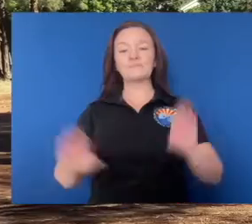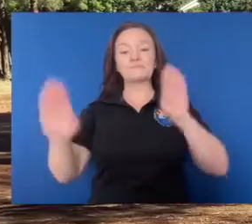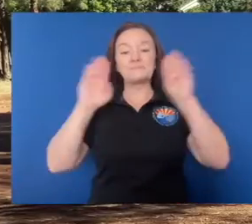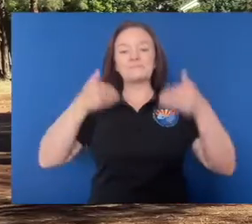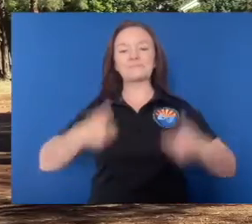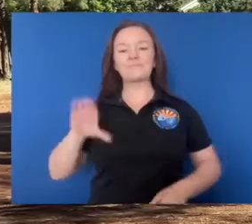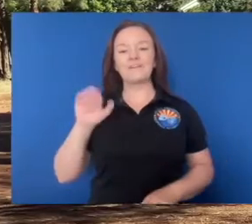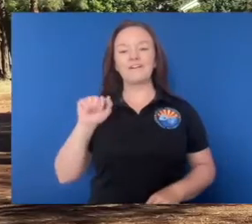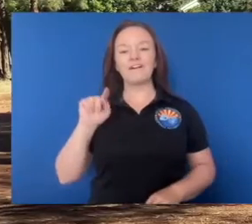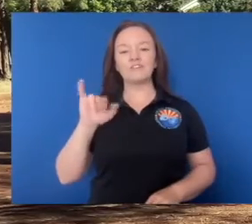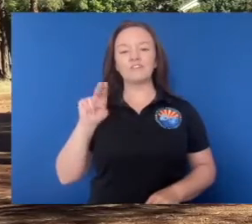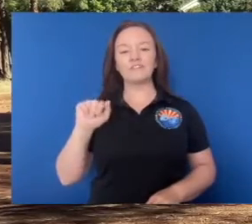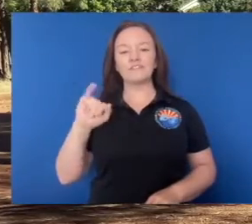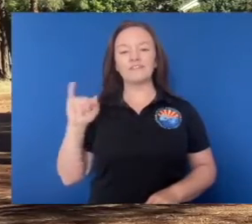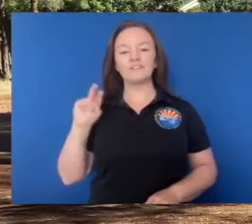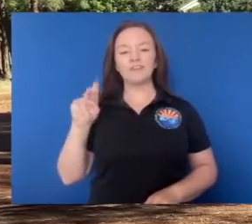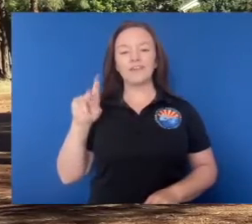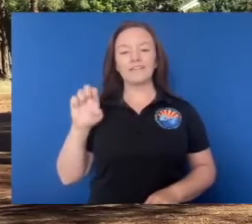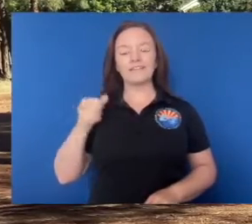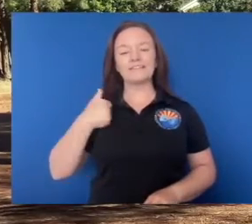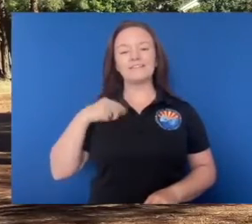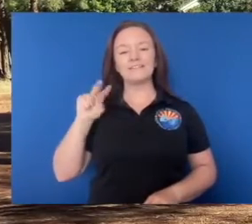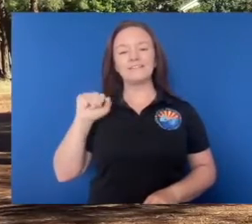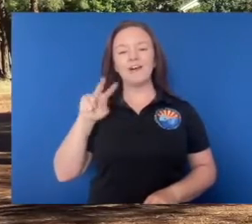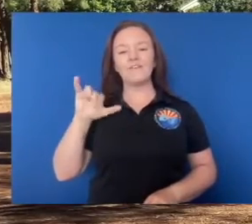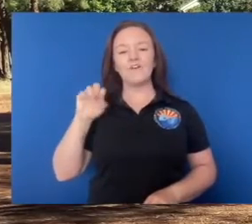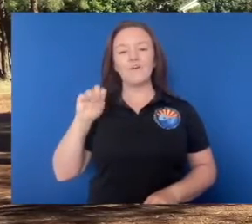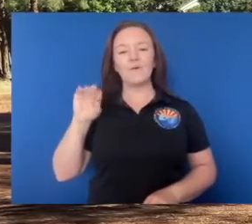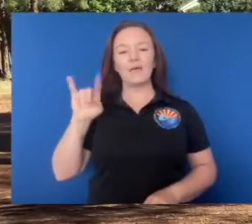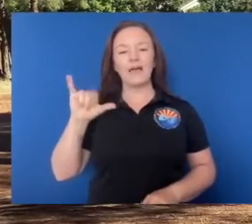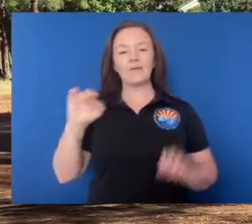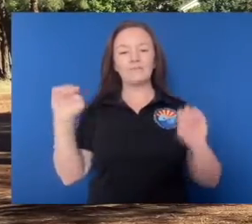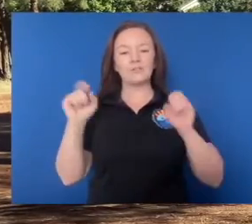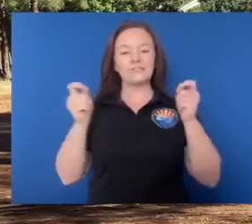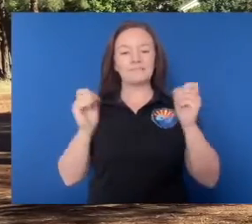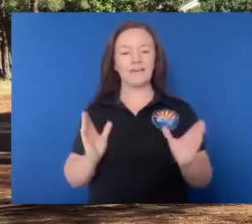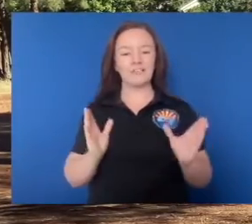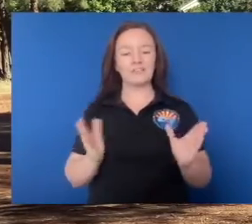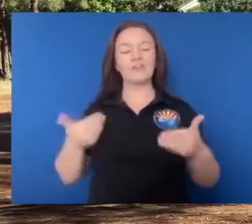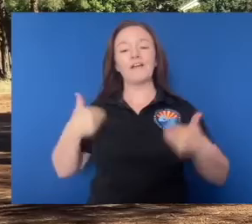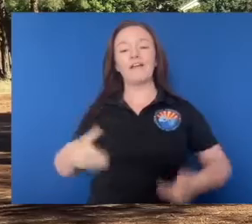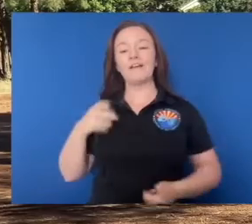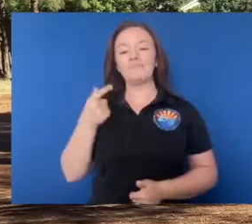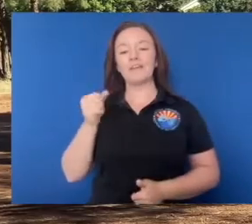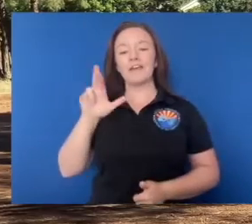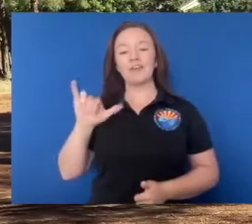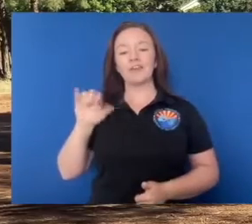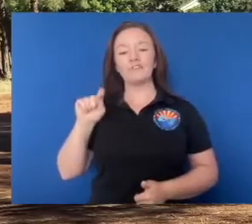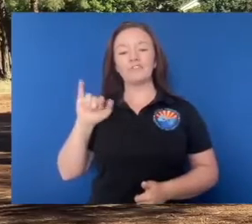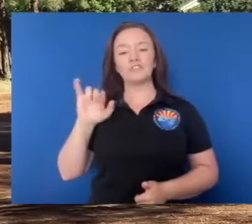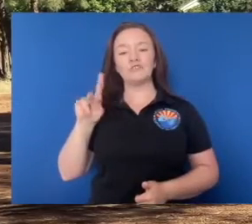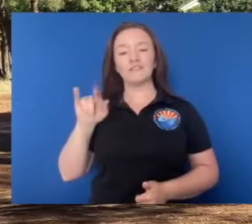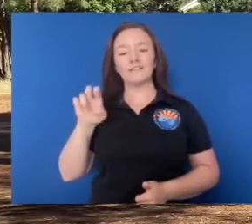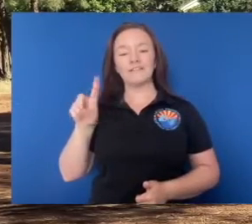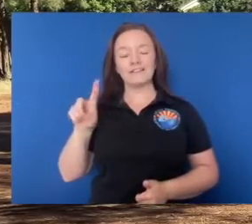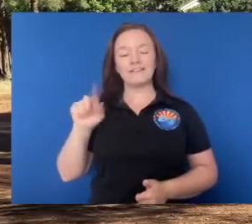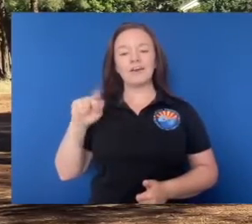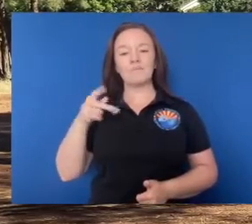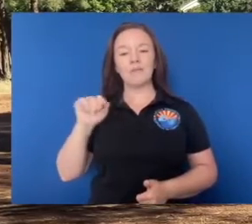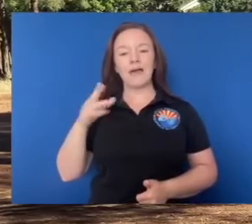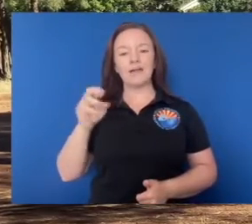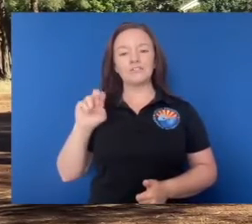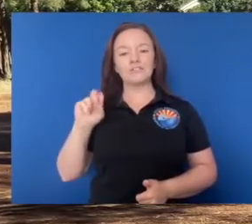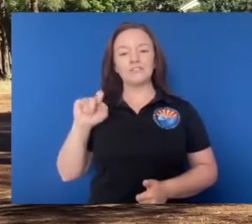Hi, everybody. My name is Katrina Jenkins. I'm the Navajo County Emergency Manager, and... And I'm Gary Strickland. I'm the Apache State Ridge National